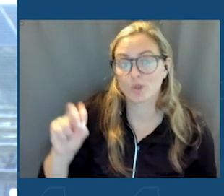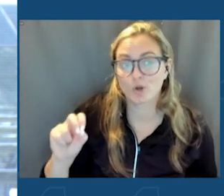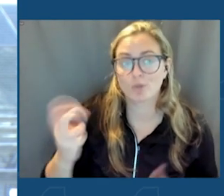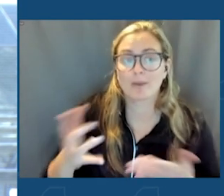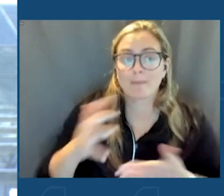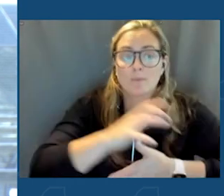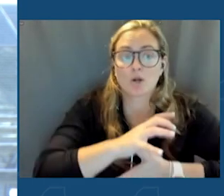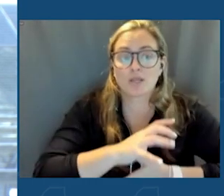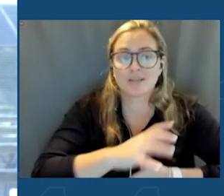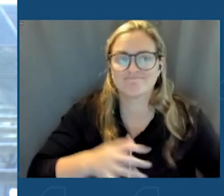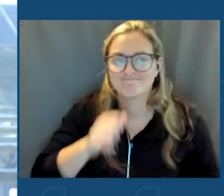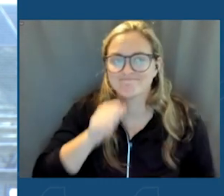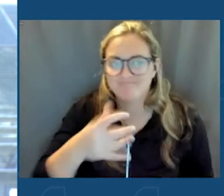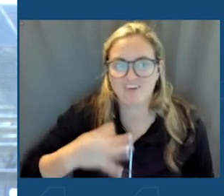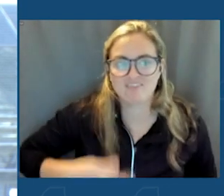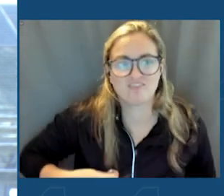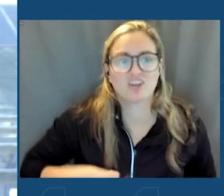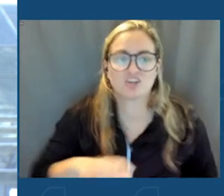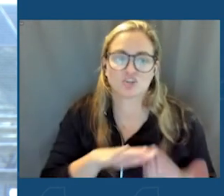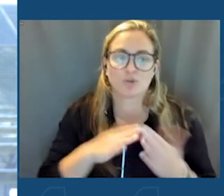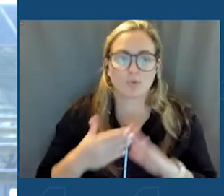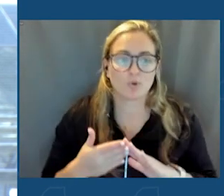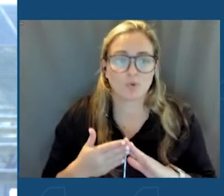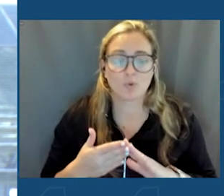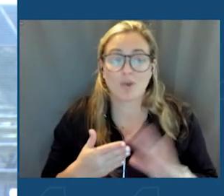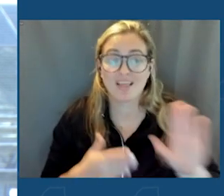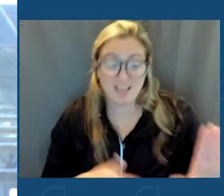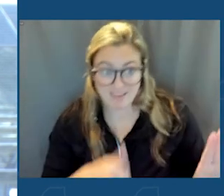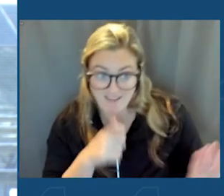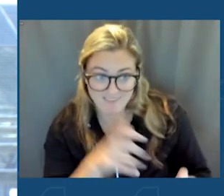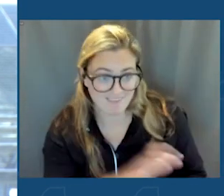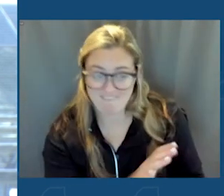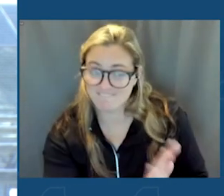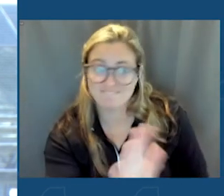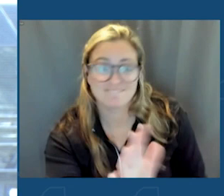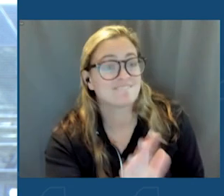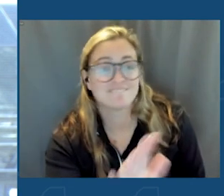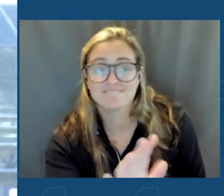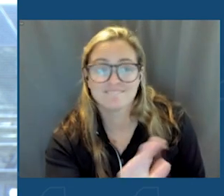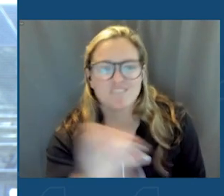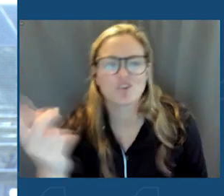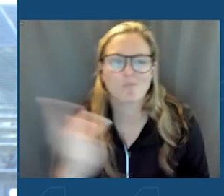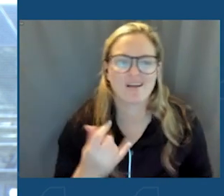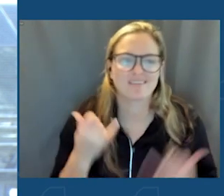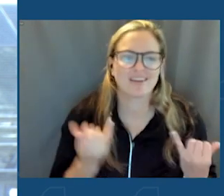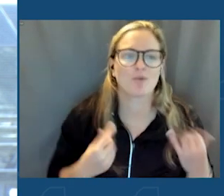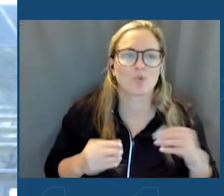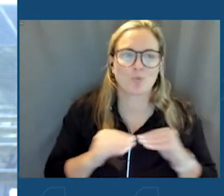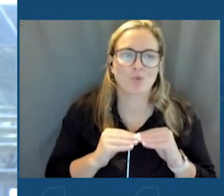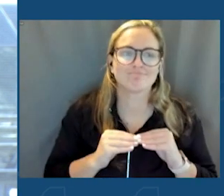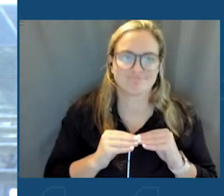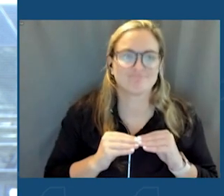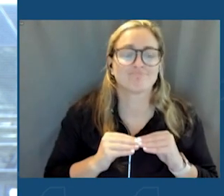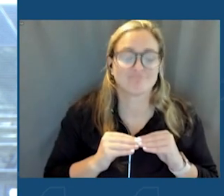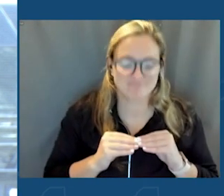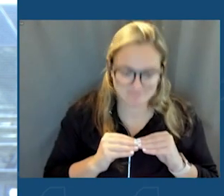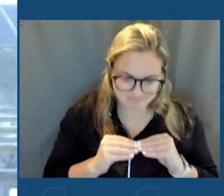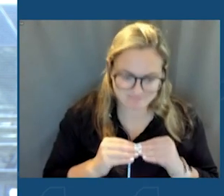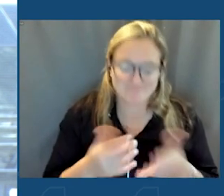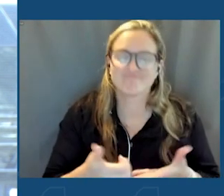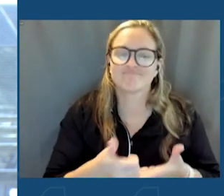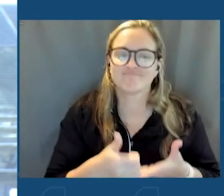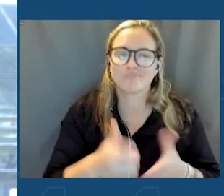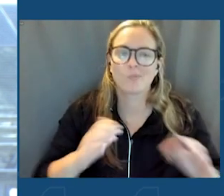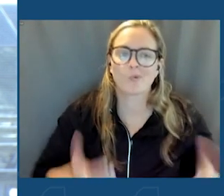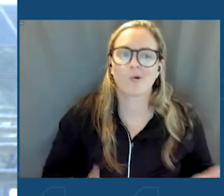disadvantaged communities. And if that wasn't enough, the governor is back today with even more. So with that, please help me welcome Governor